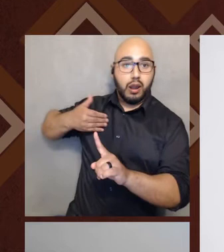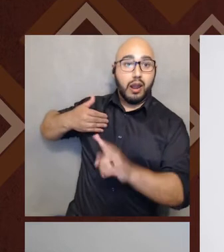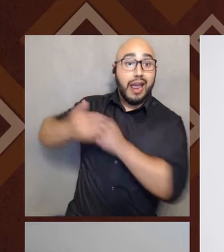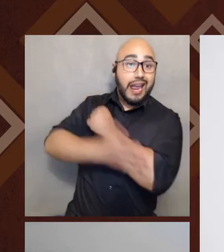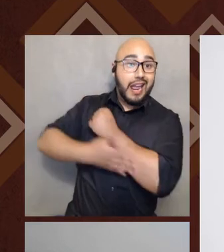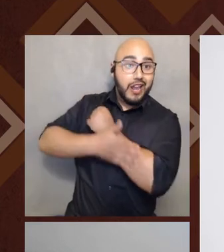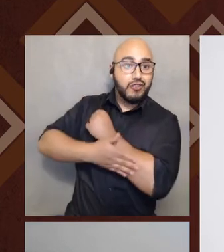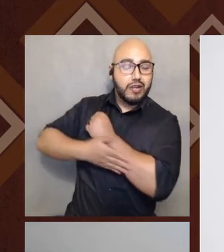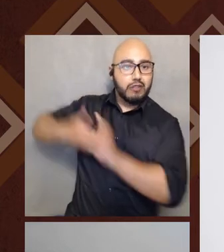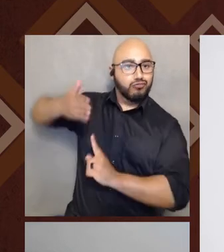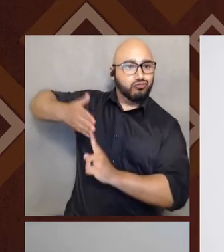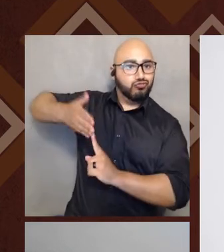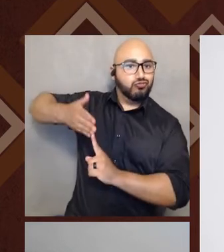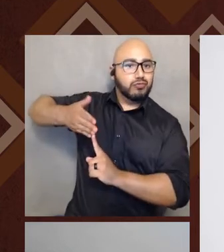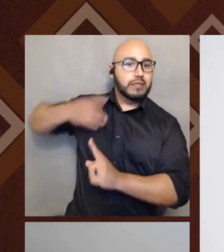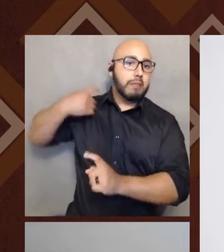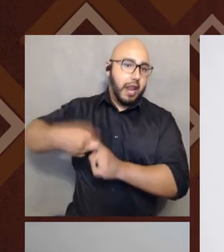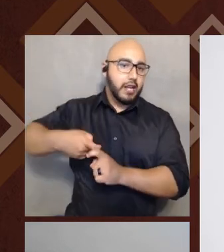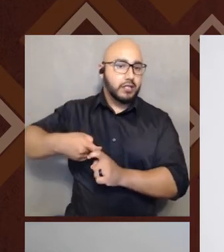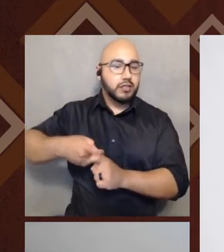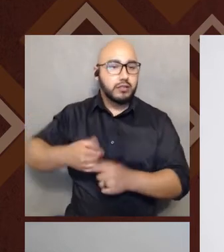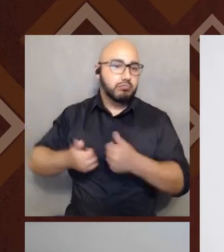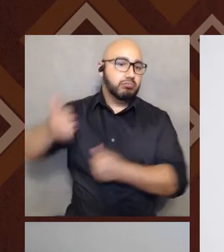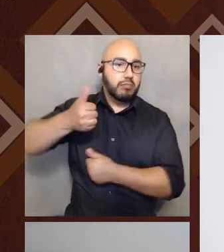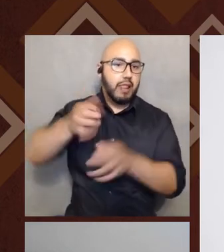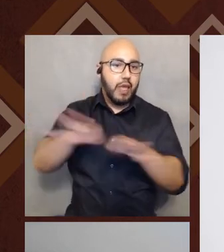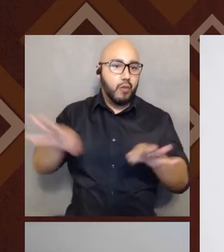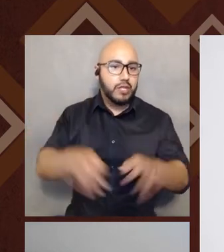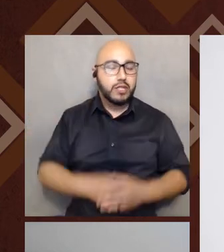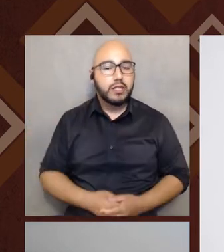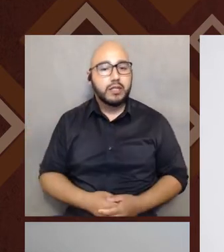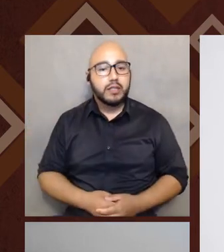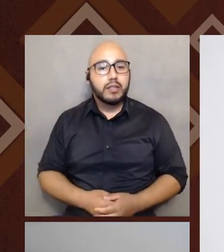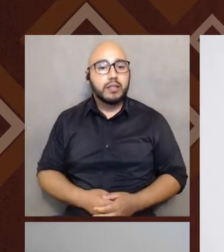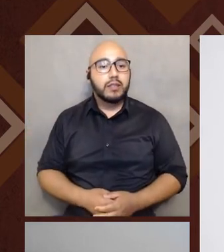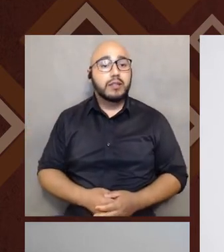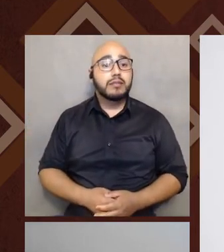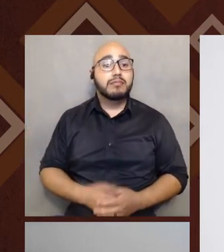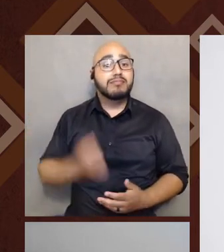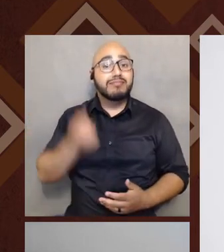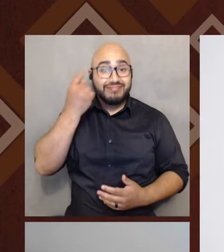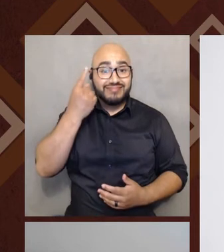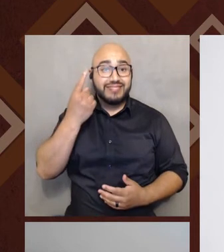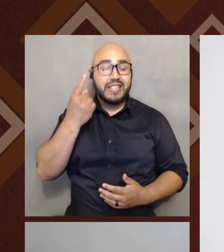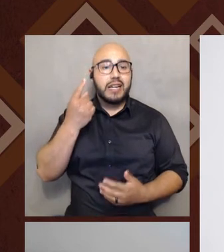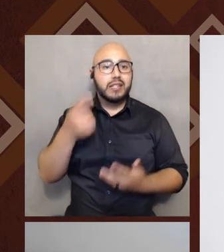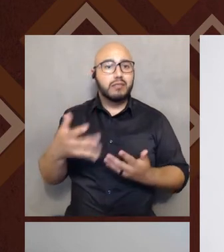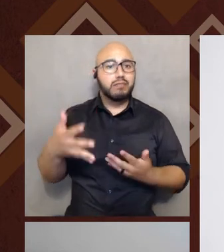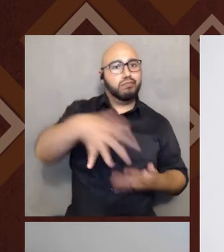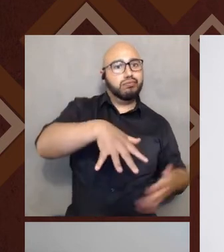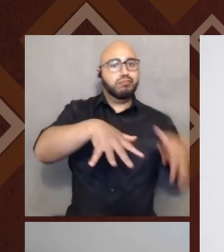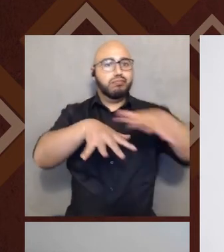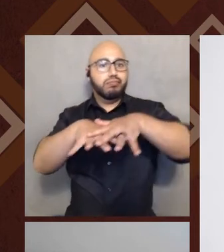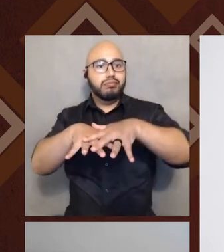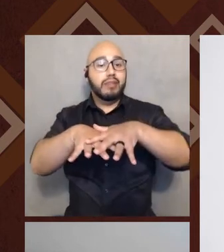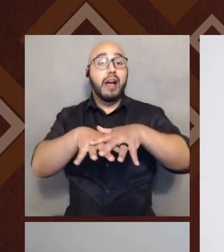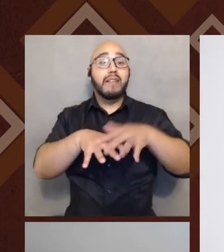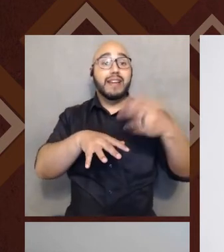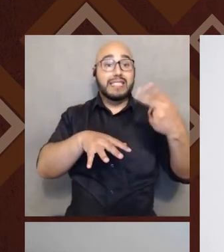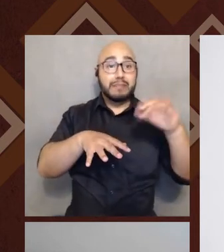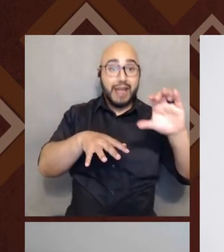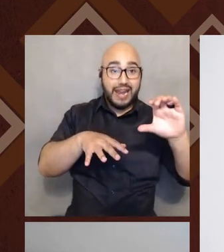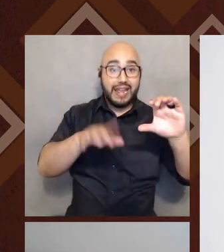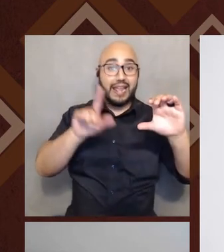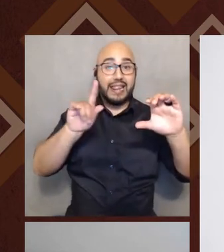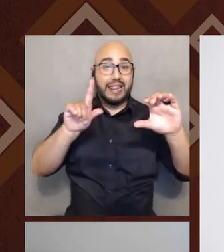dominant or primary language, there is a whole lot of overlap between the category Hispanic and the term